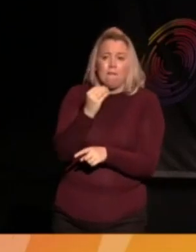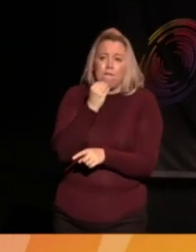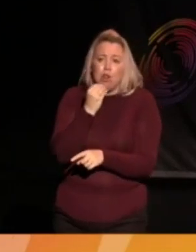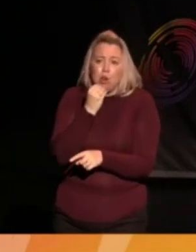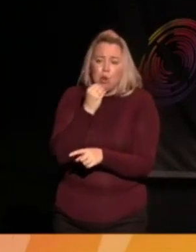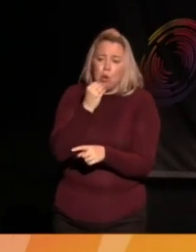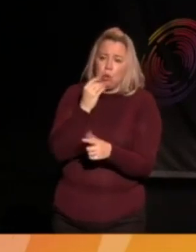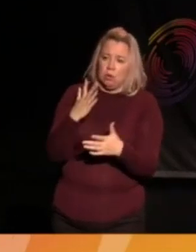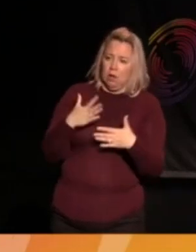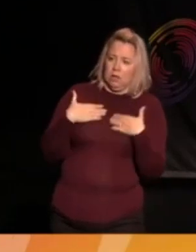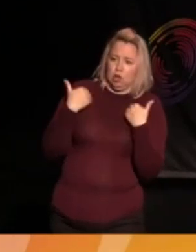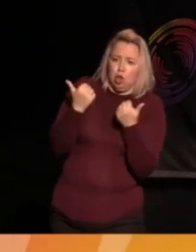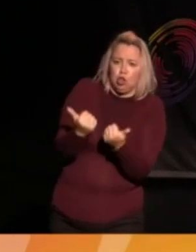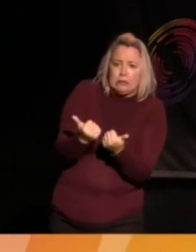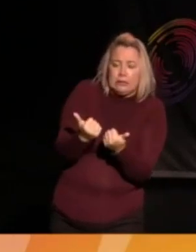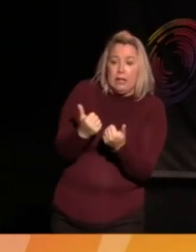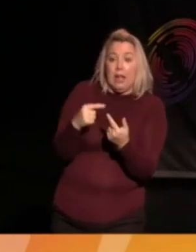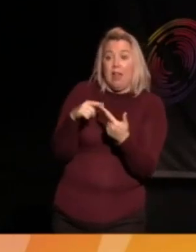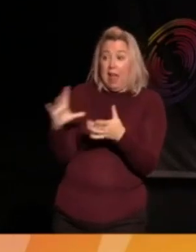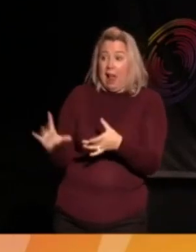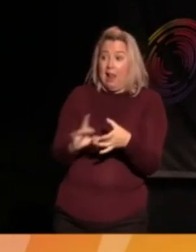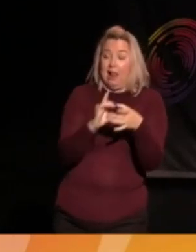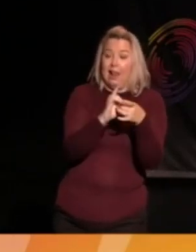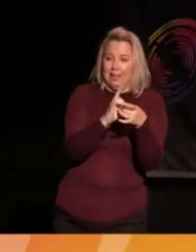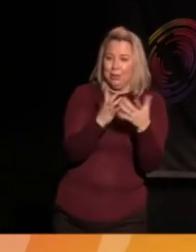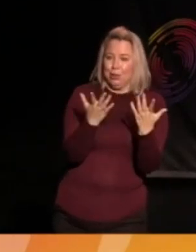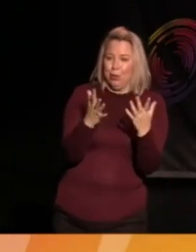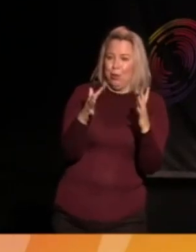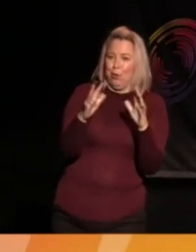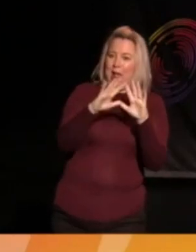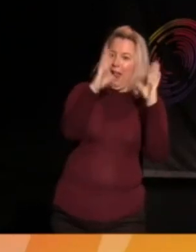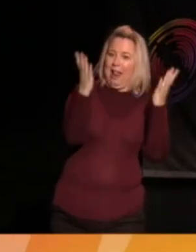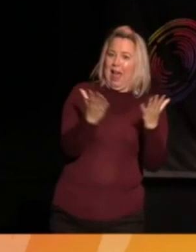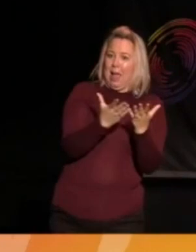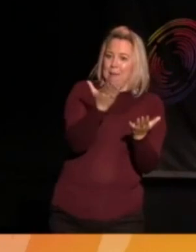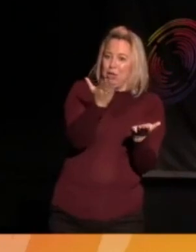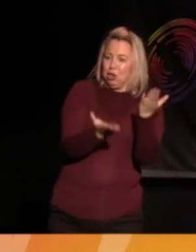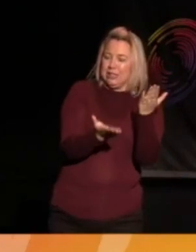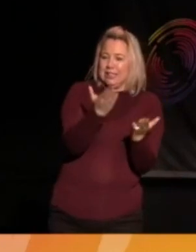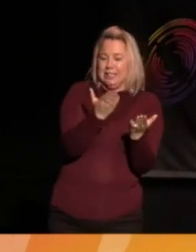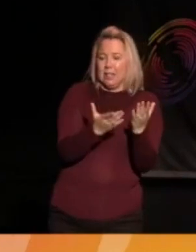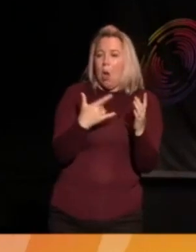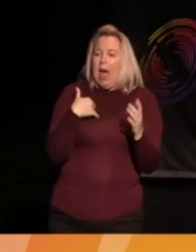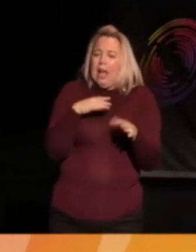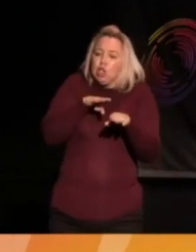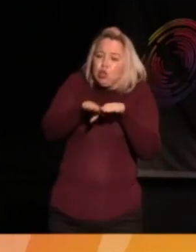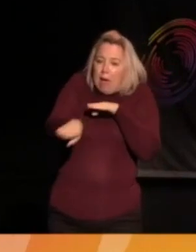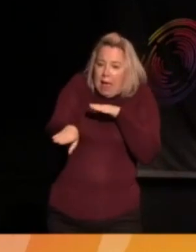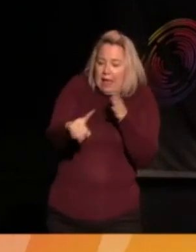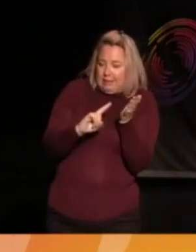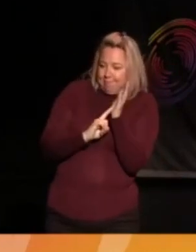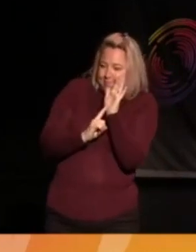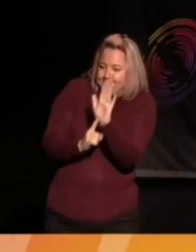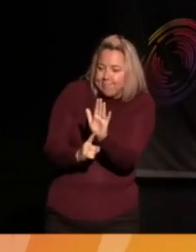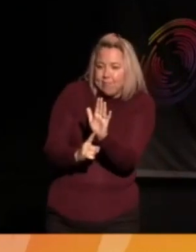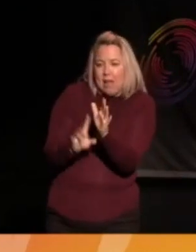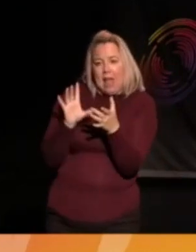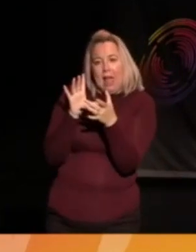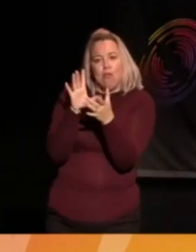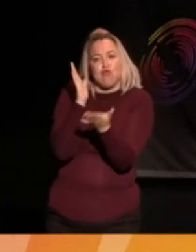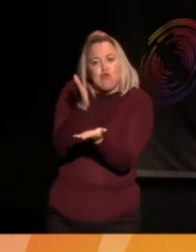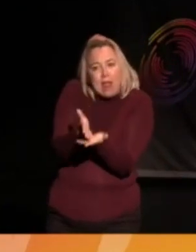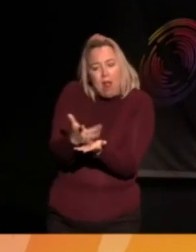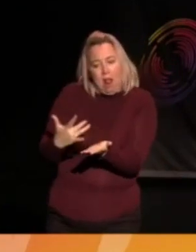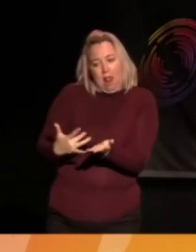security, and that comes into climate justice too. So, there's that combination. So, in terms of my art practice, that would be,